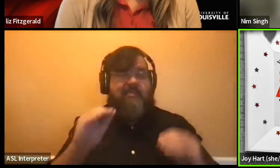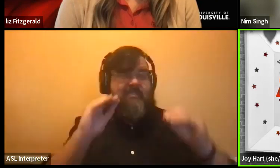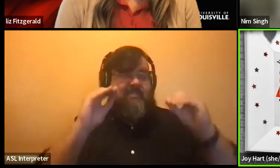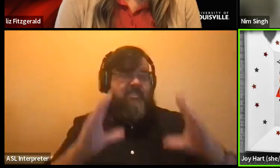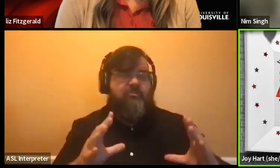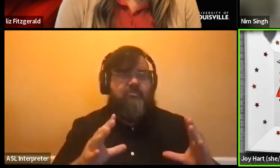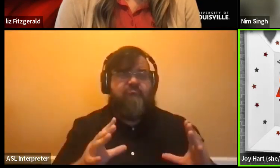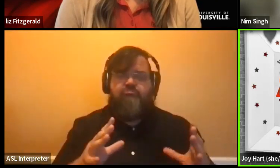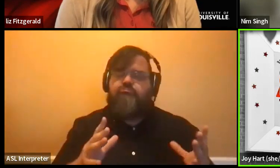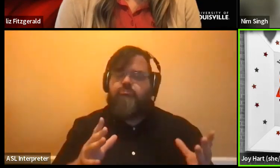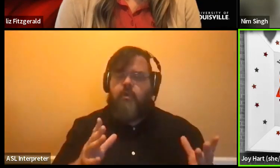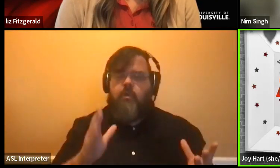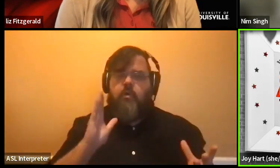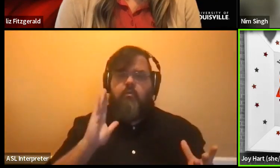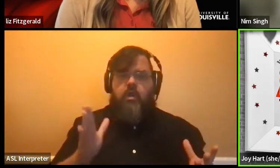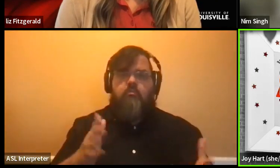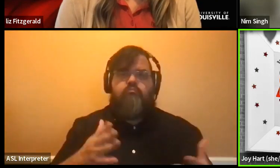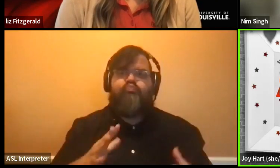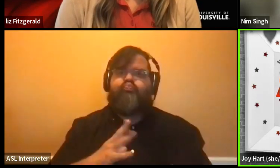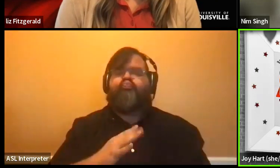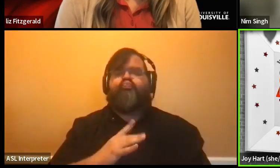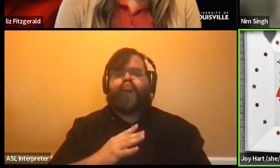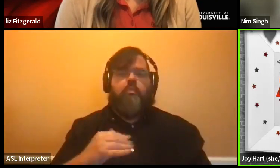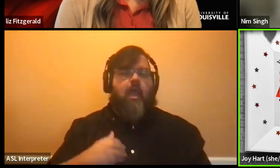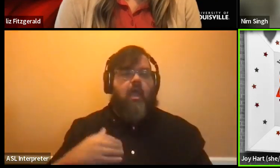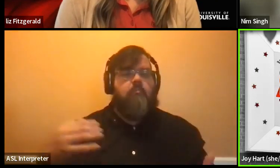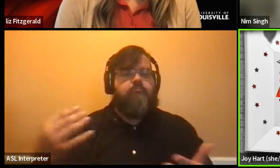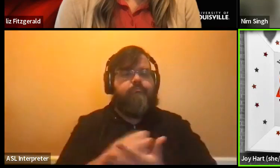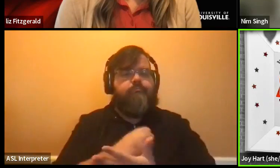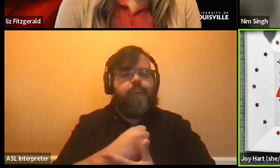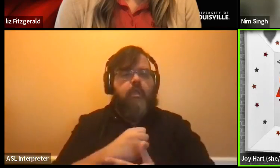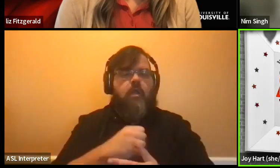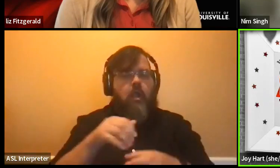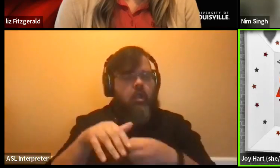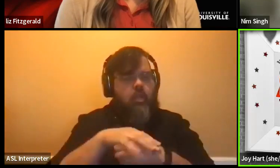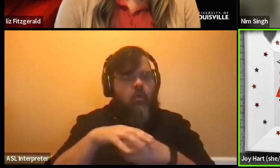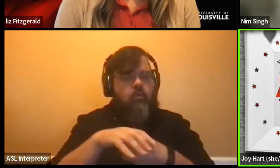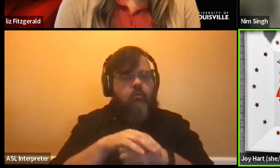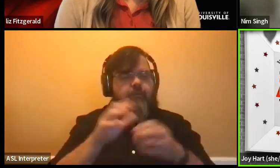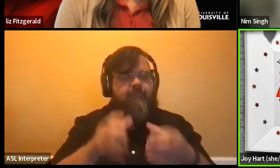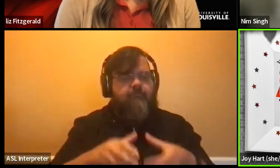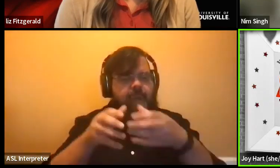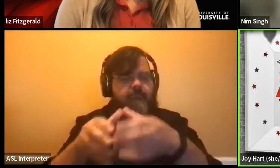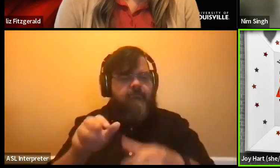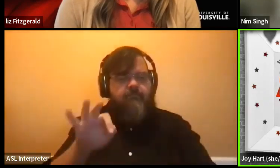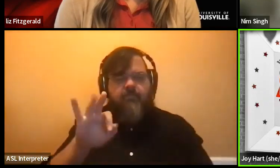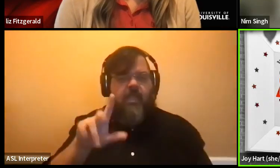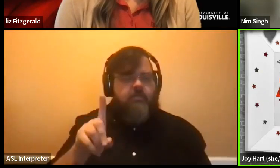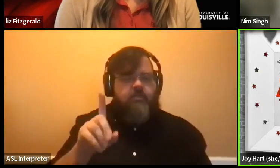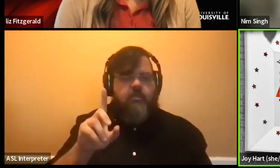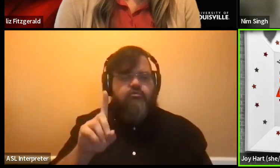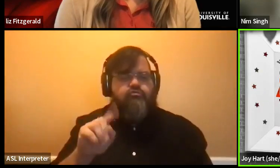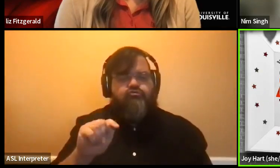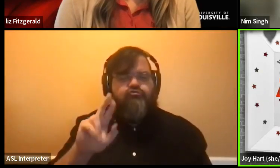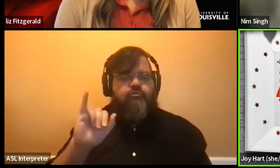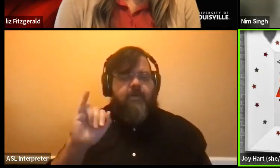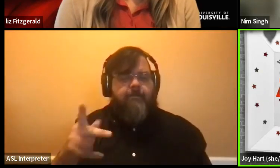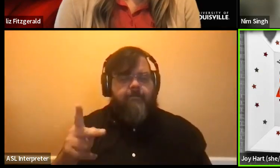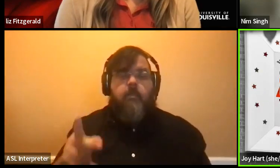class, like a local field trip or something like that. We also have a very personalized advising